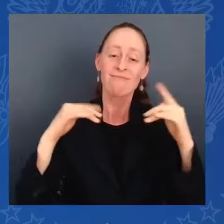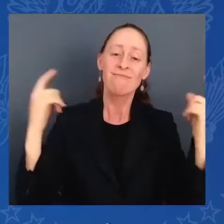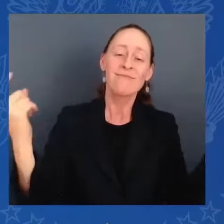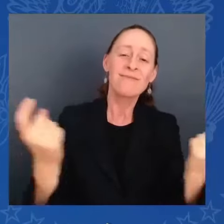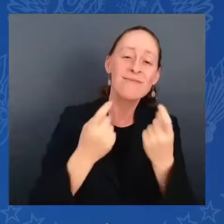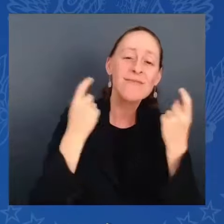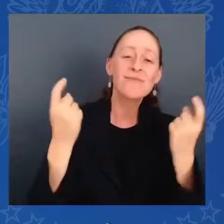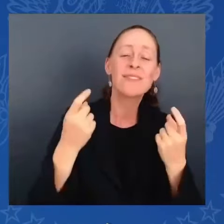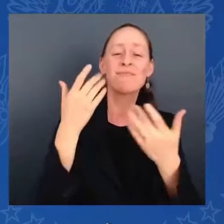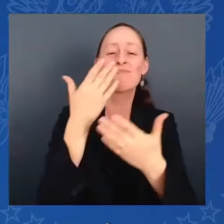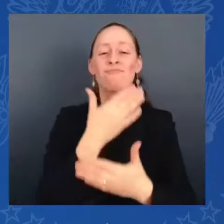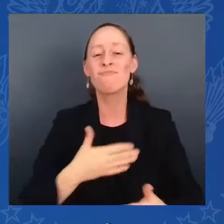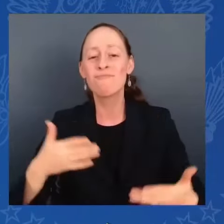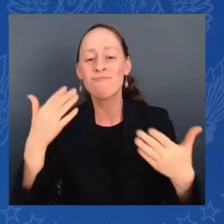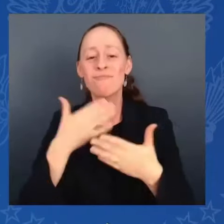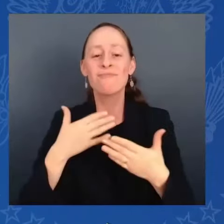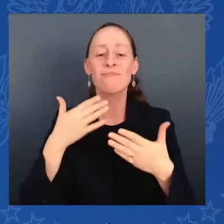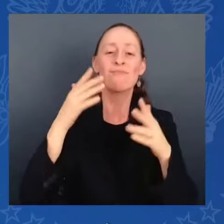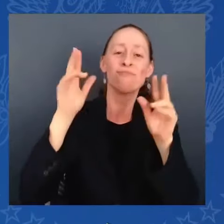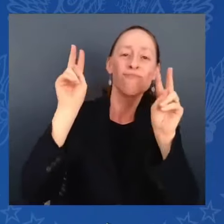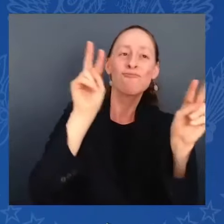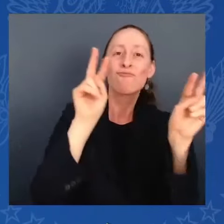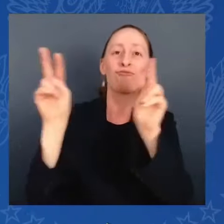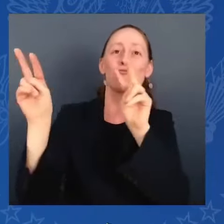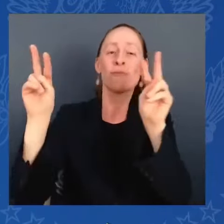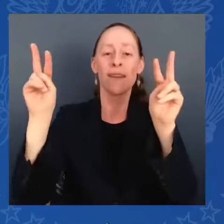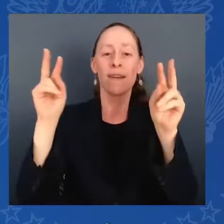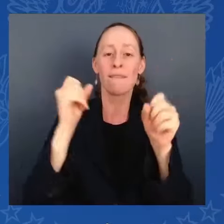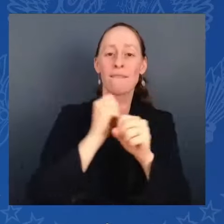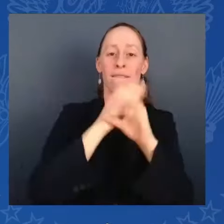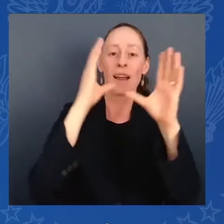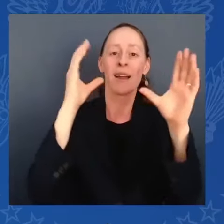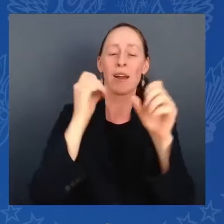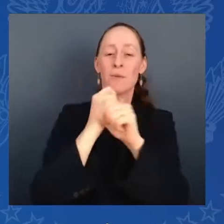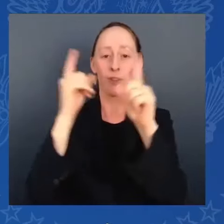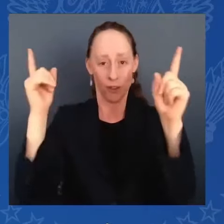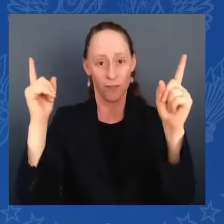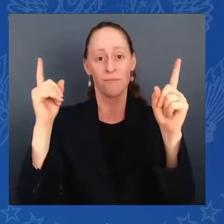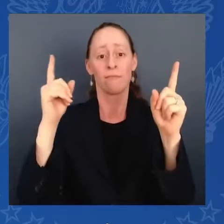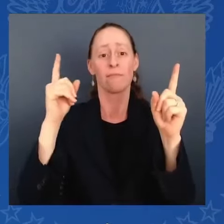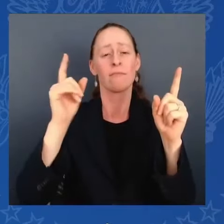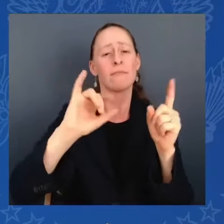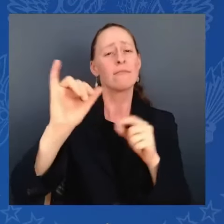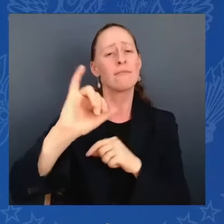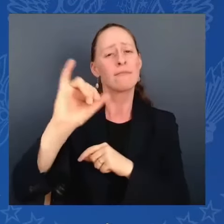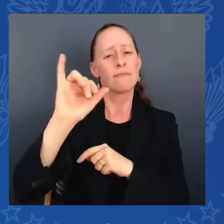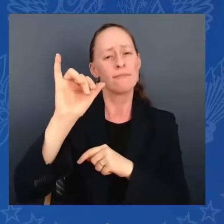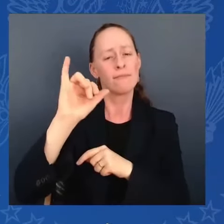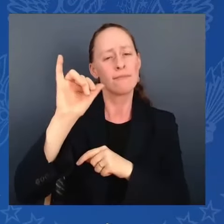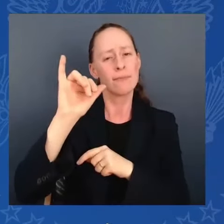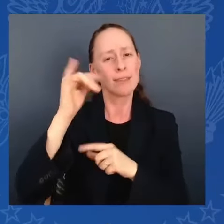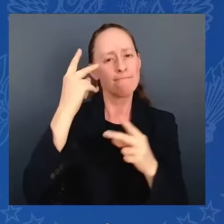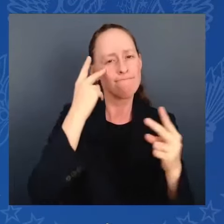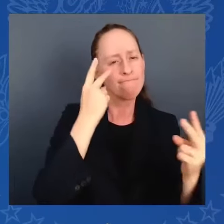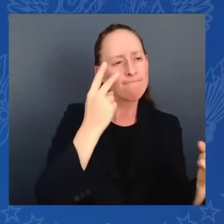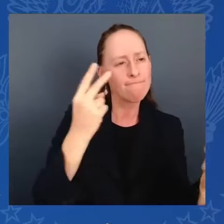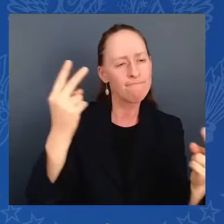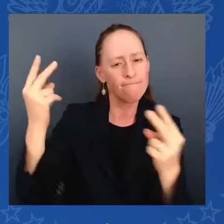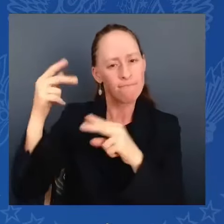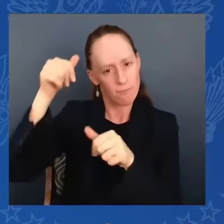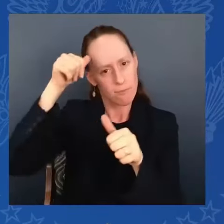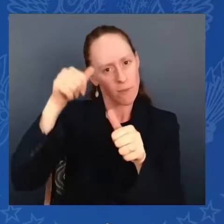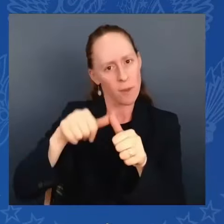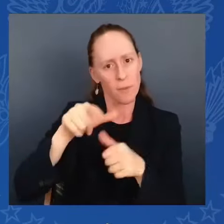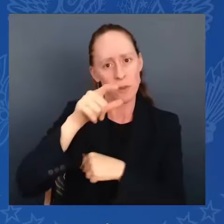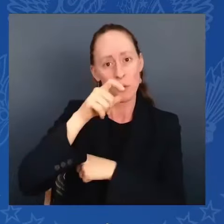we gather to never forget those who have sacrificed to protect and defend the freedoms we enjoy. We